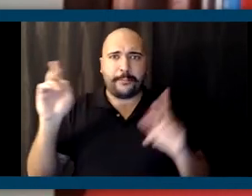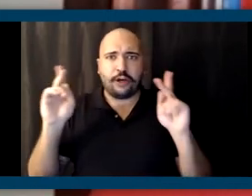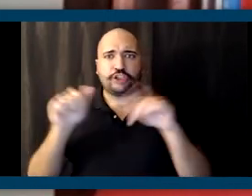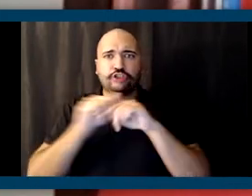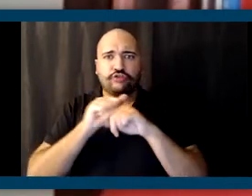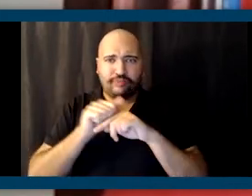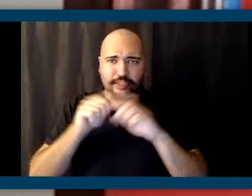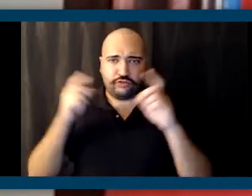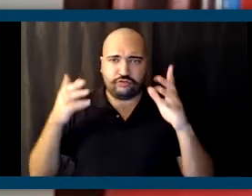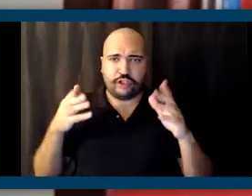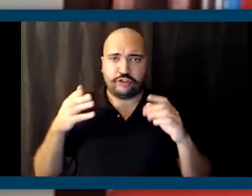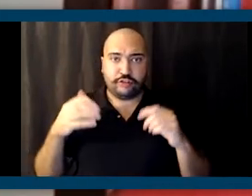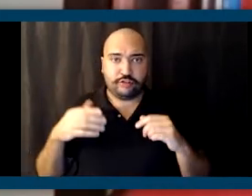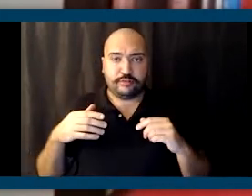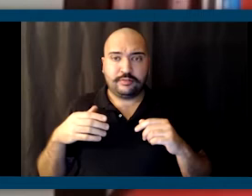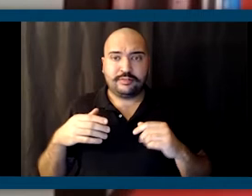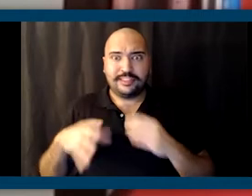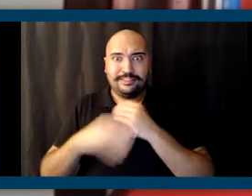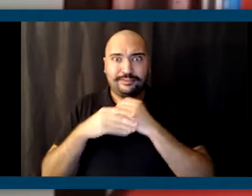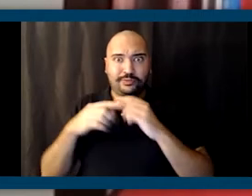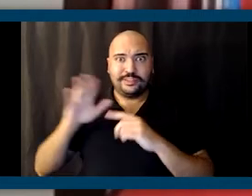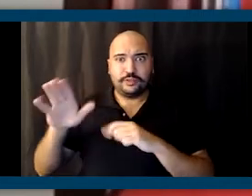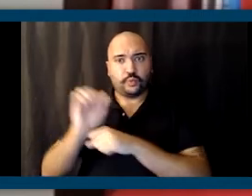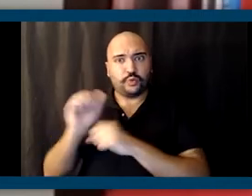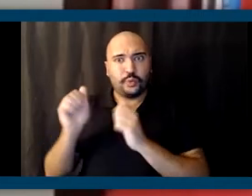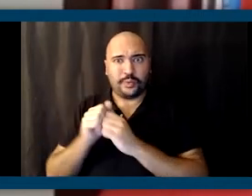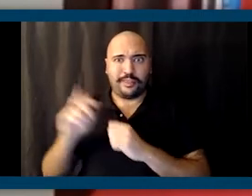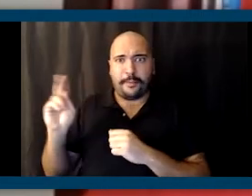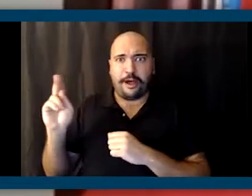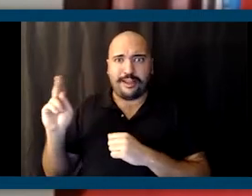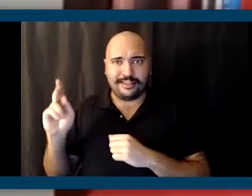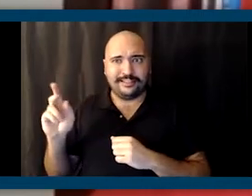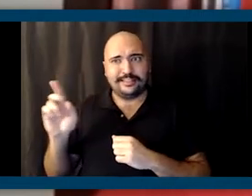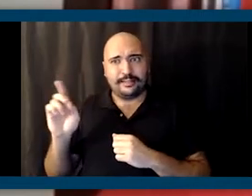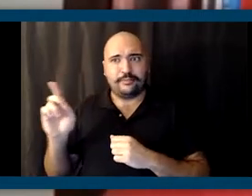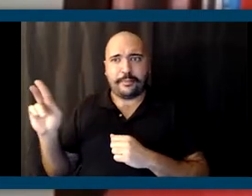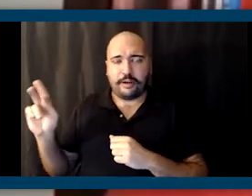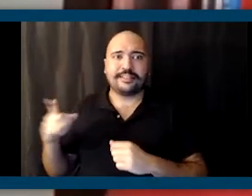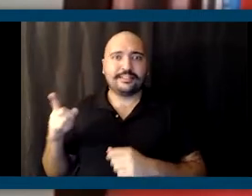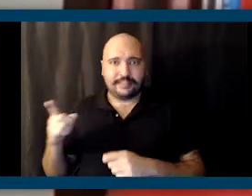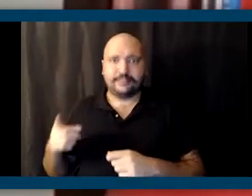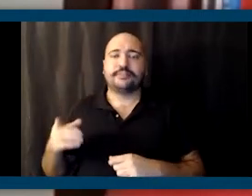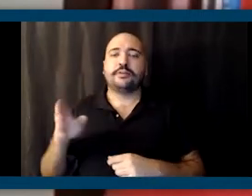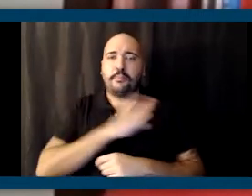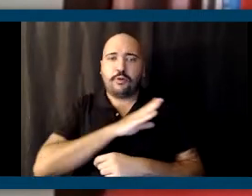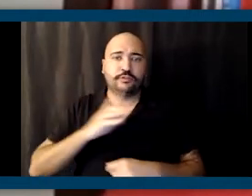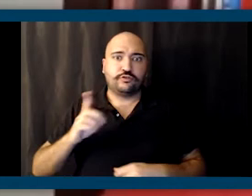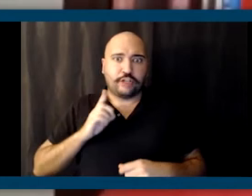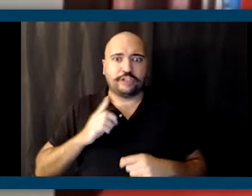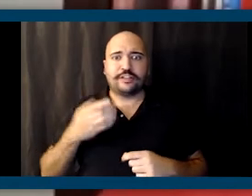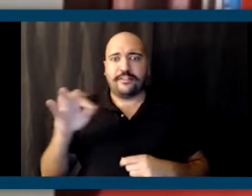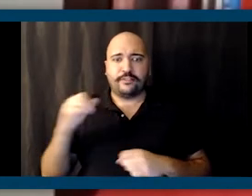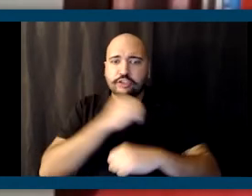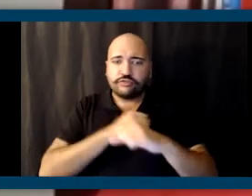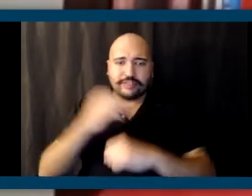director. In addition to his work with the party, Vincent serves on the board of directors of strategic concepts